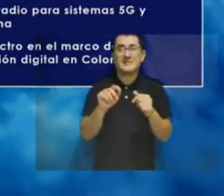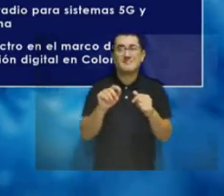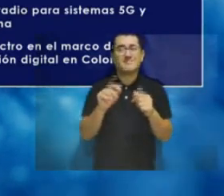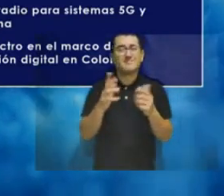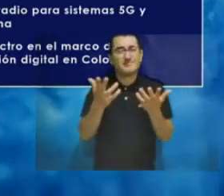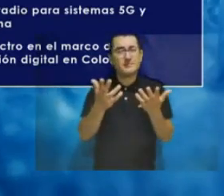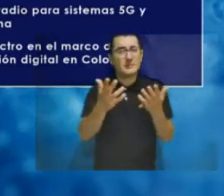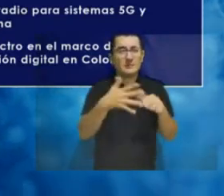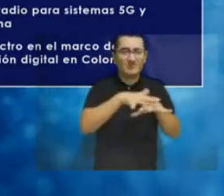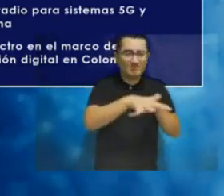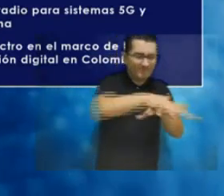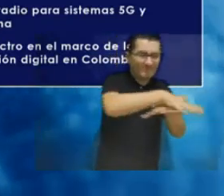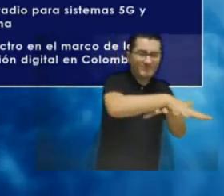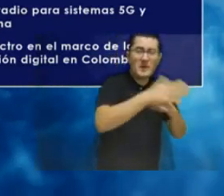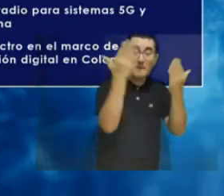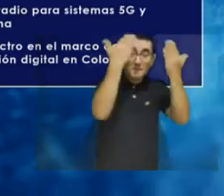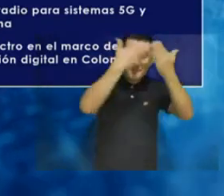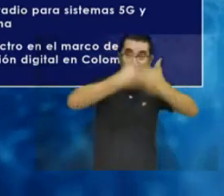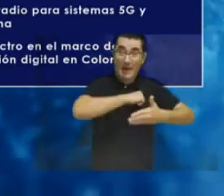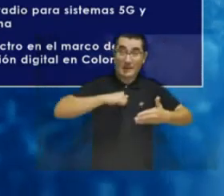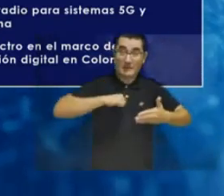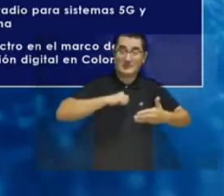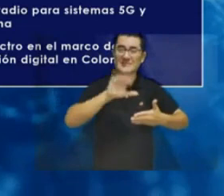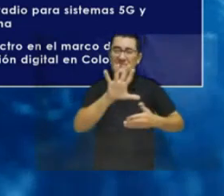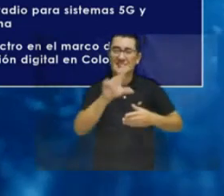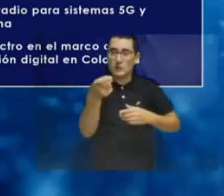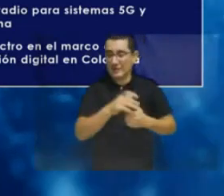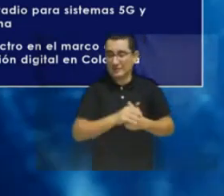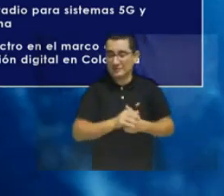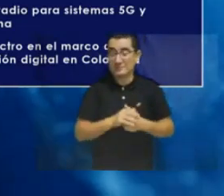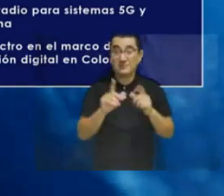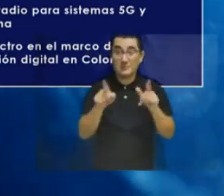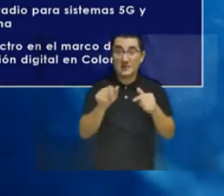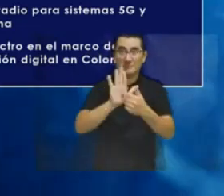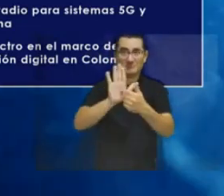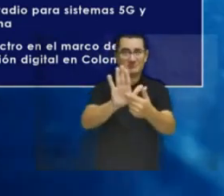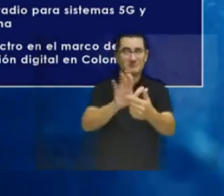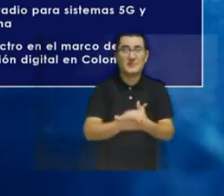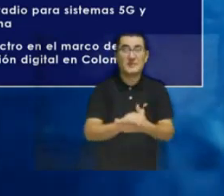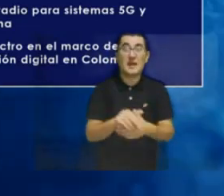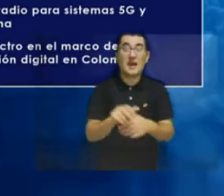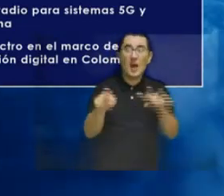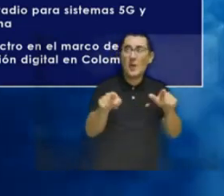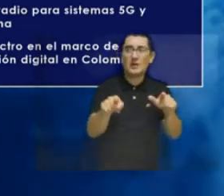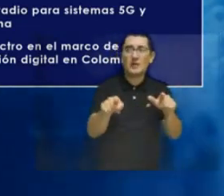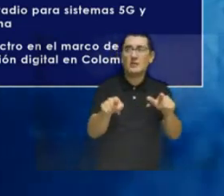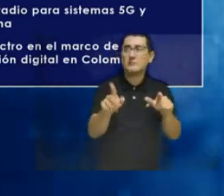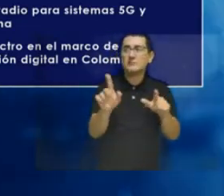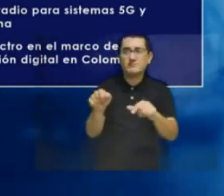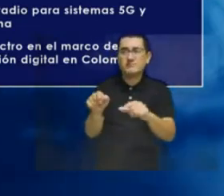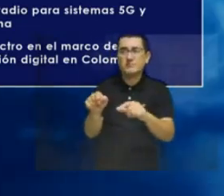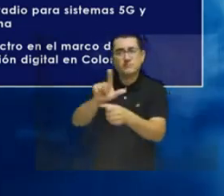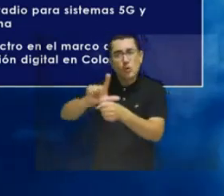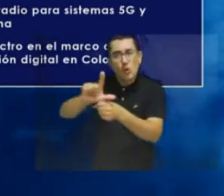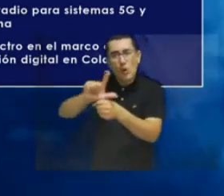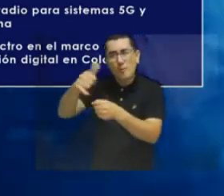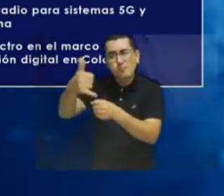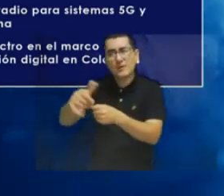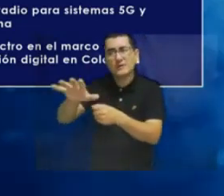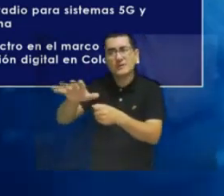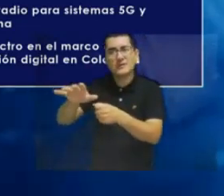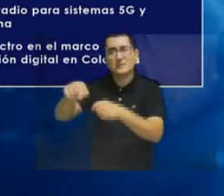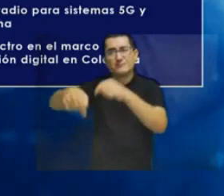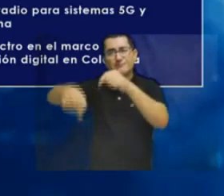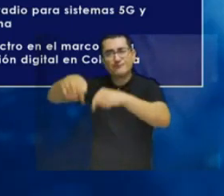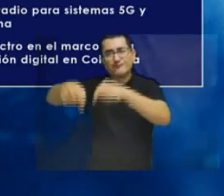5G, like the case that Canada showed us in farming. And take advantage of local licensing and automation